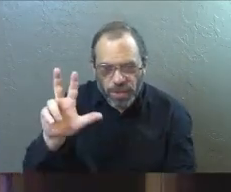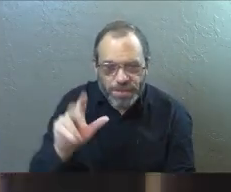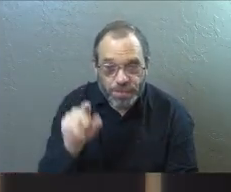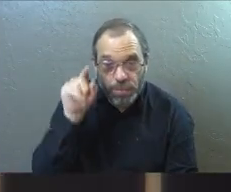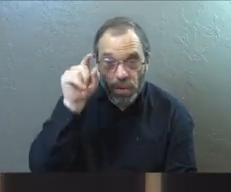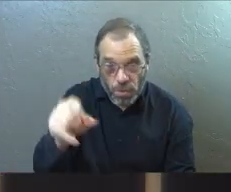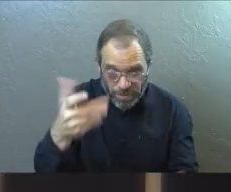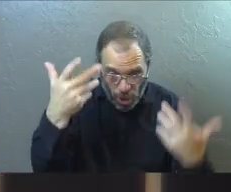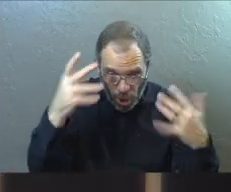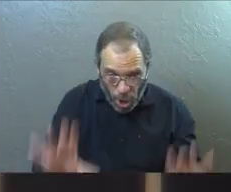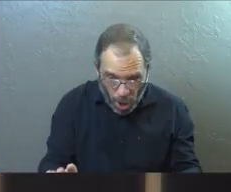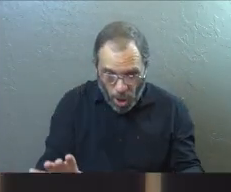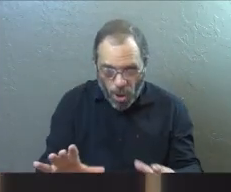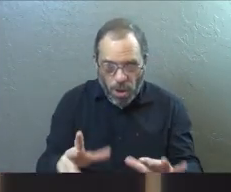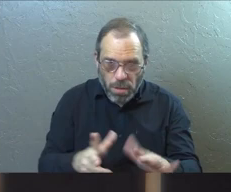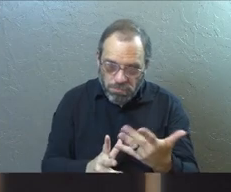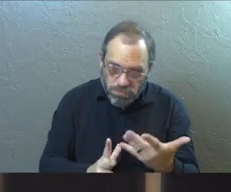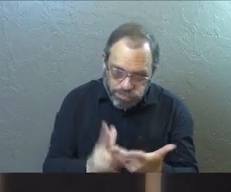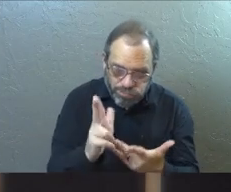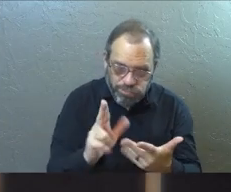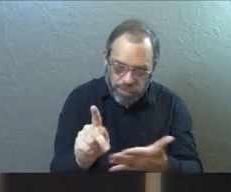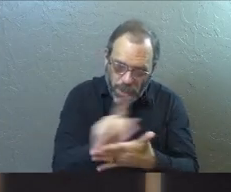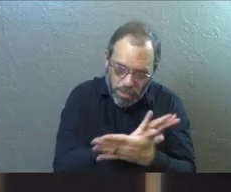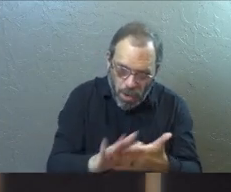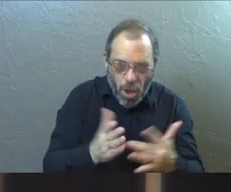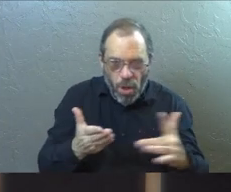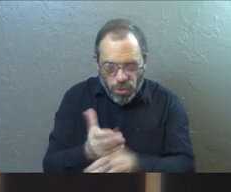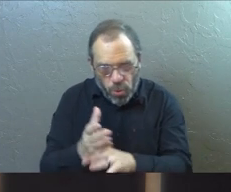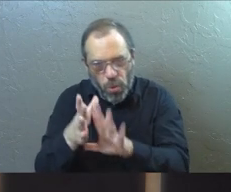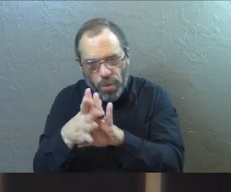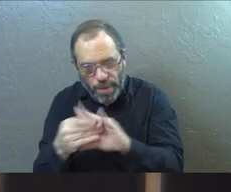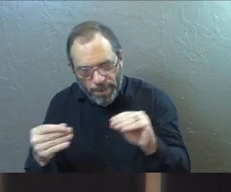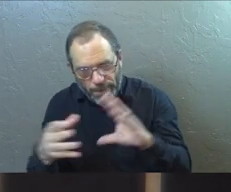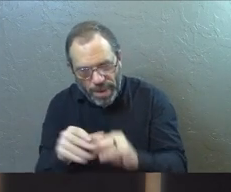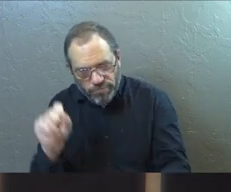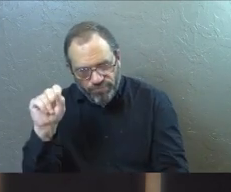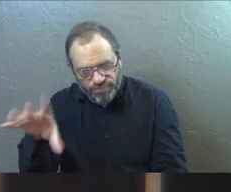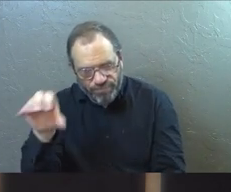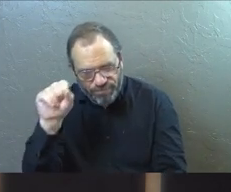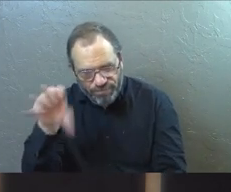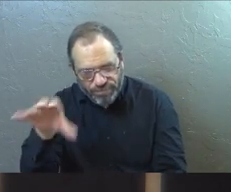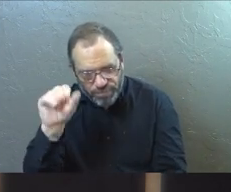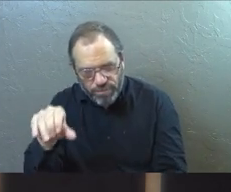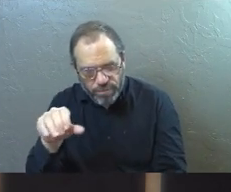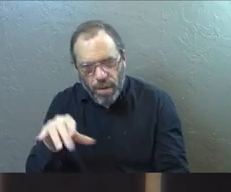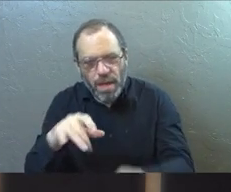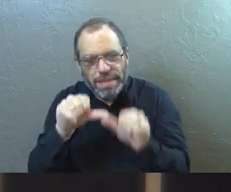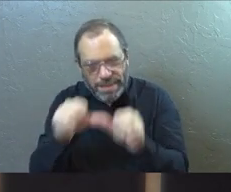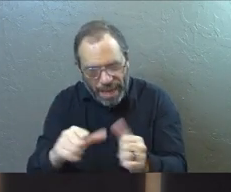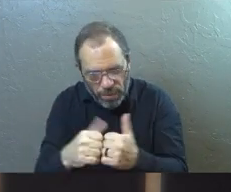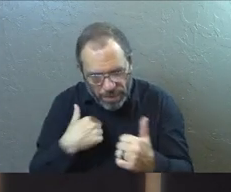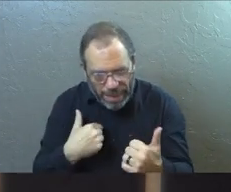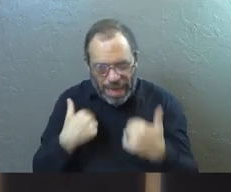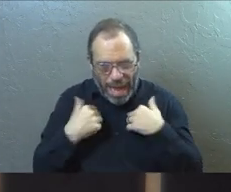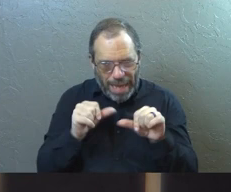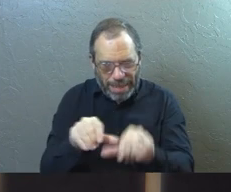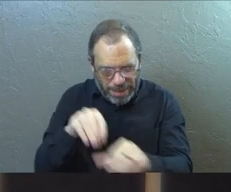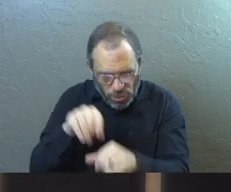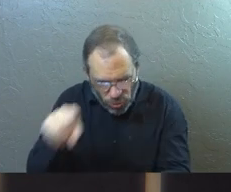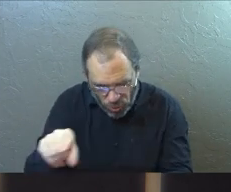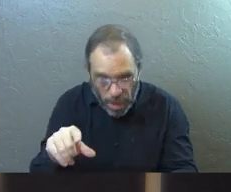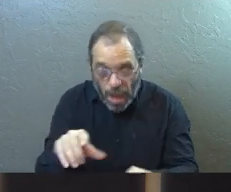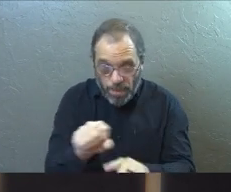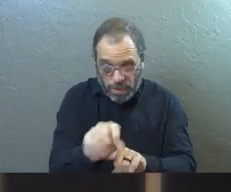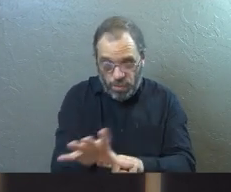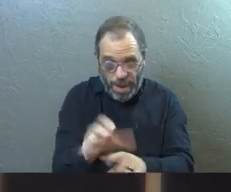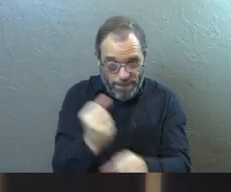You have already been pruned and purified by the message I have given you, he says. Remain in me and I will remain in you. For